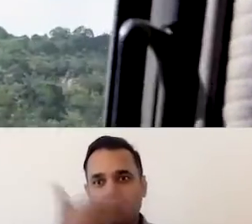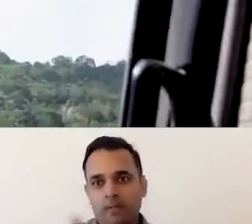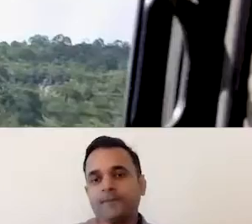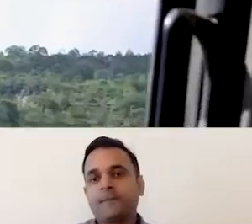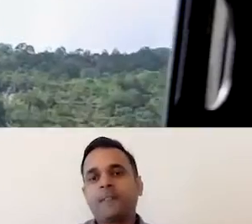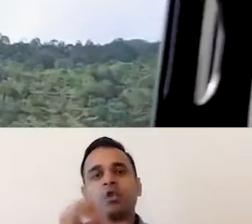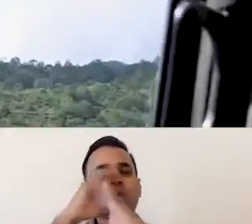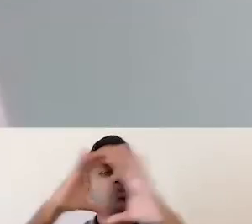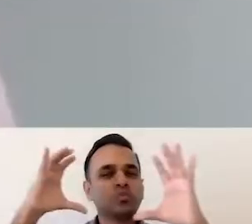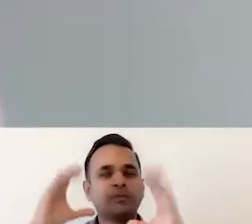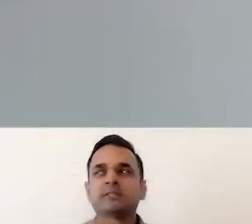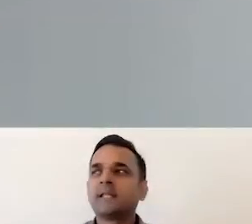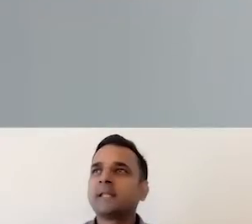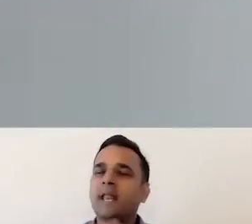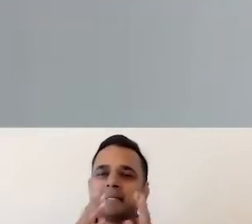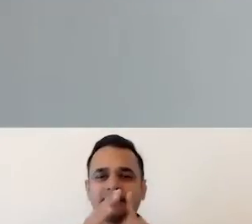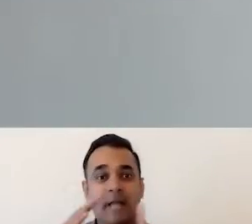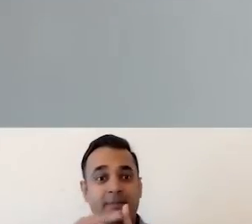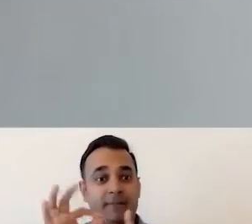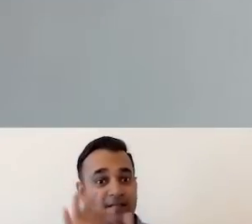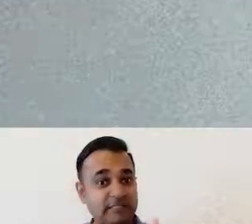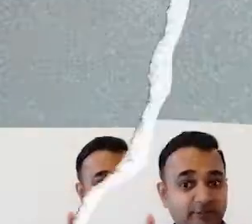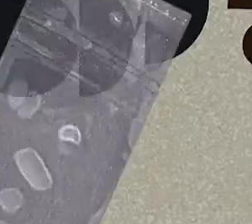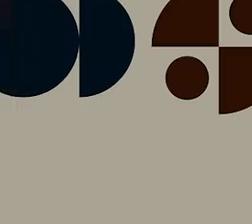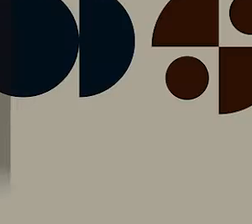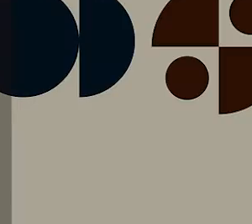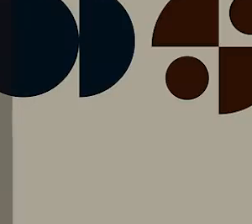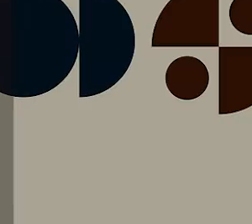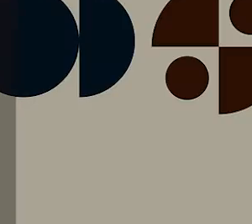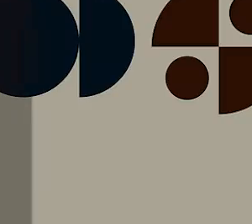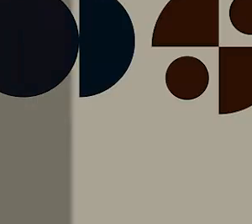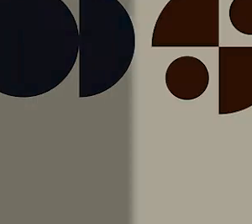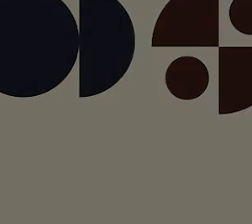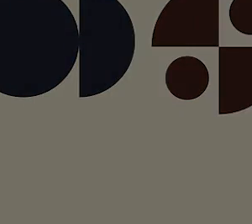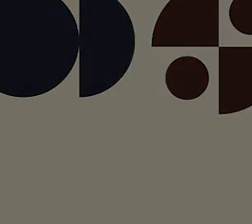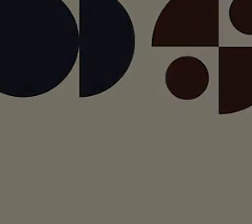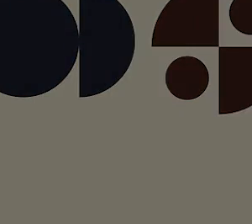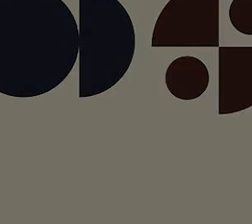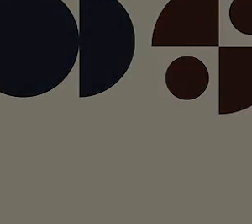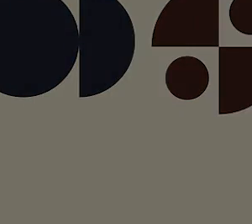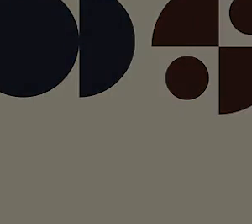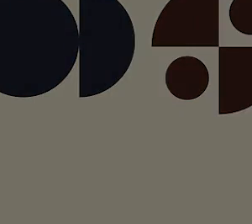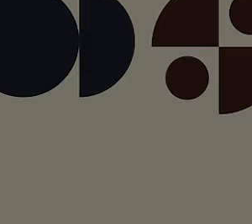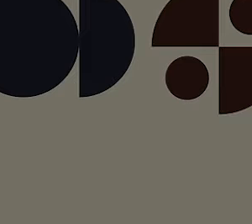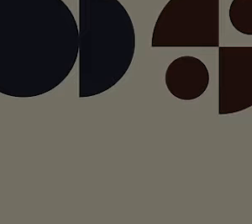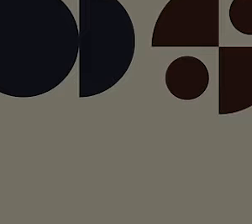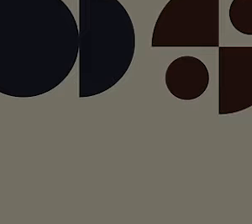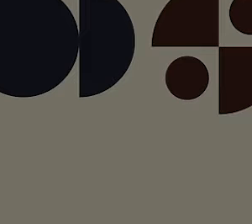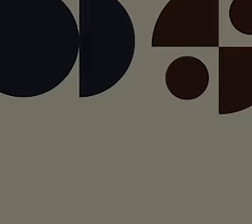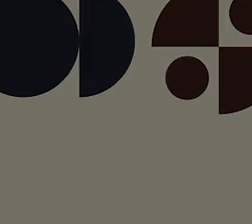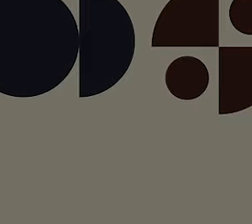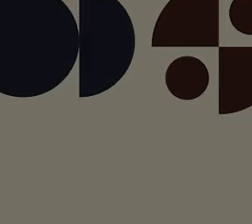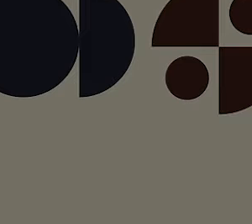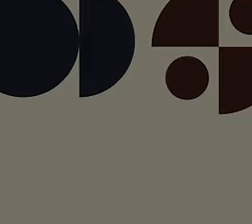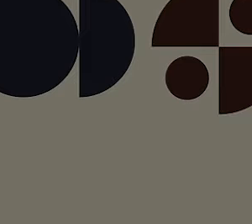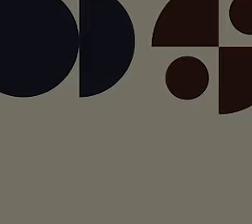change will amplify already existing pressures in the Pacific. We're asking questions about who wears the costs and where the benefits